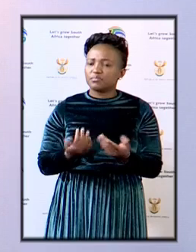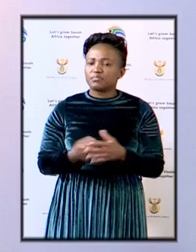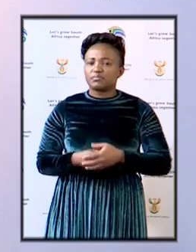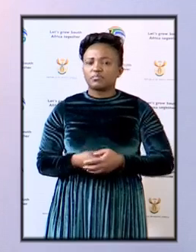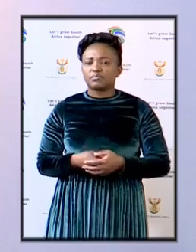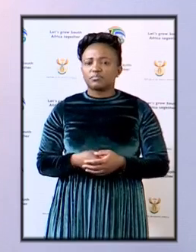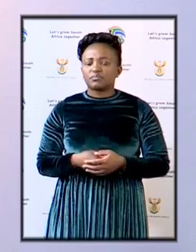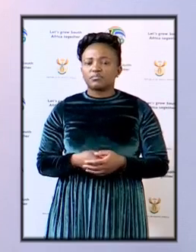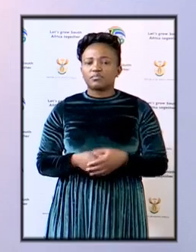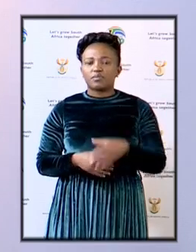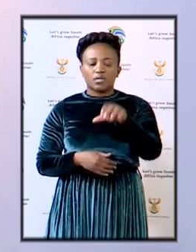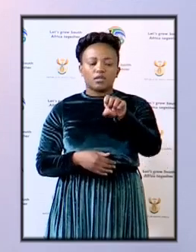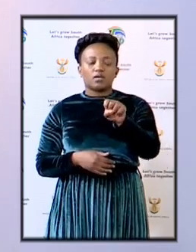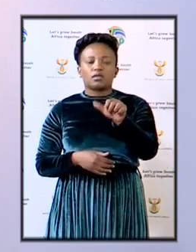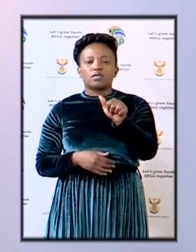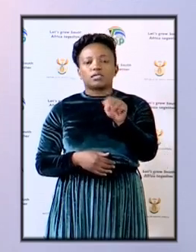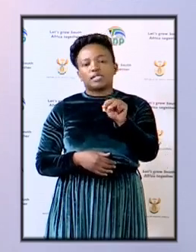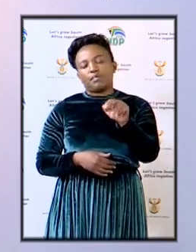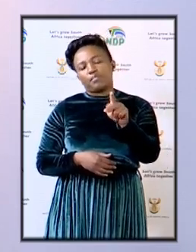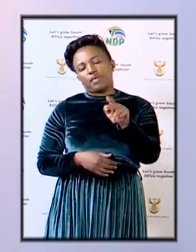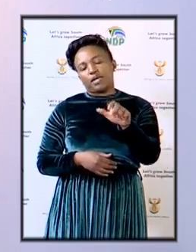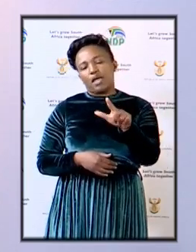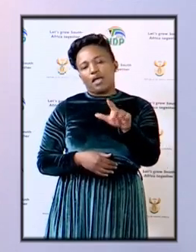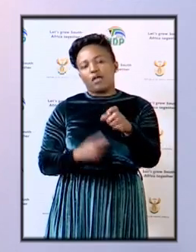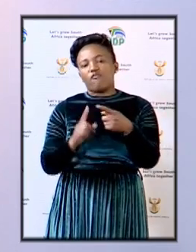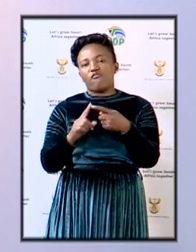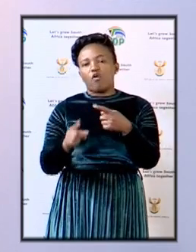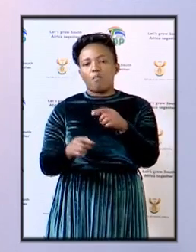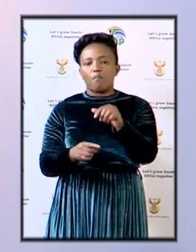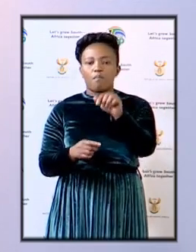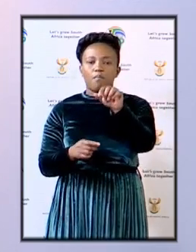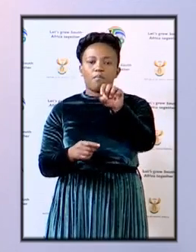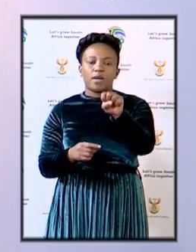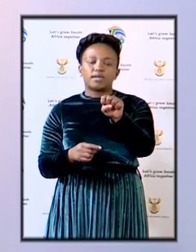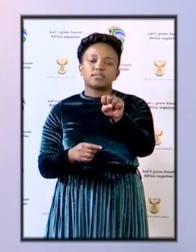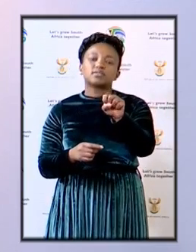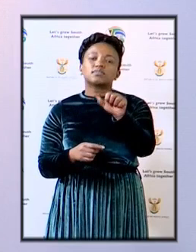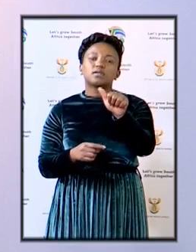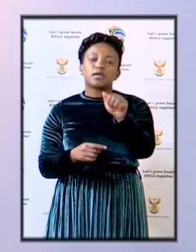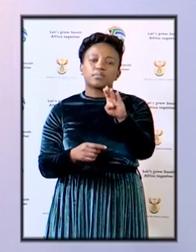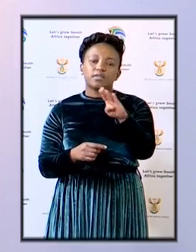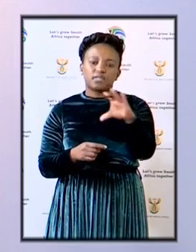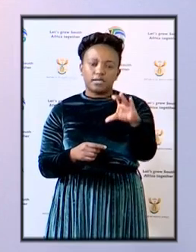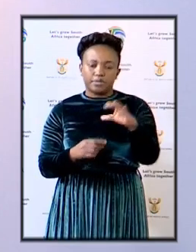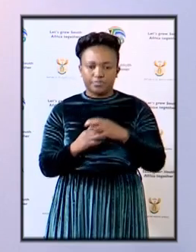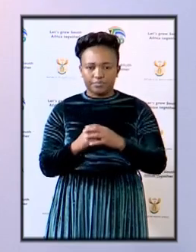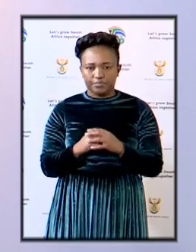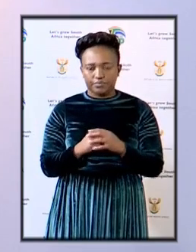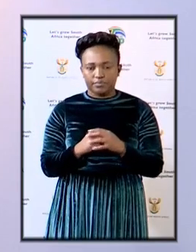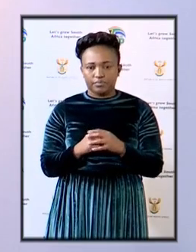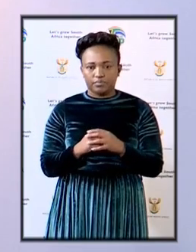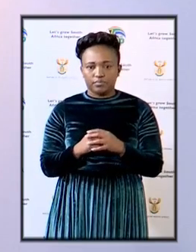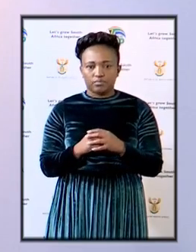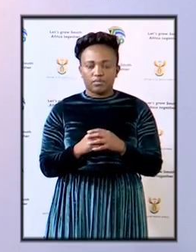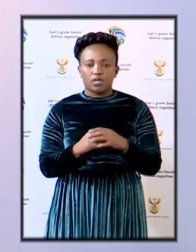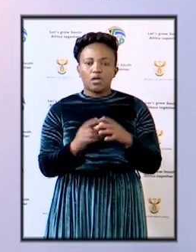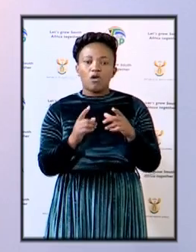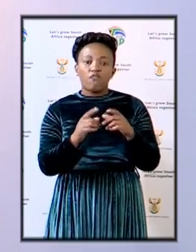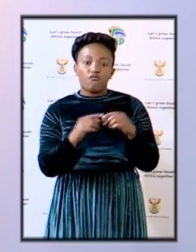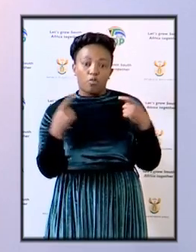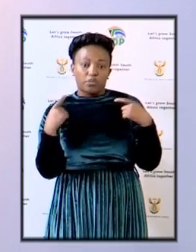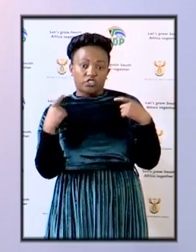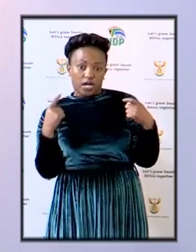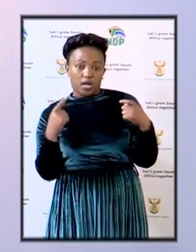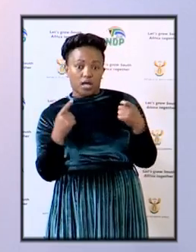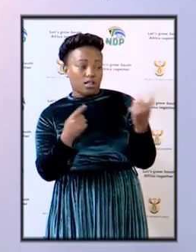yes just to this more broadly and specific advocate shemela patoy and general